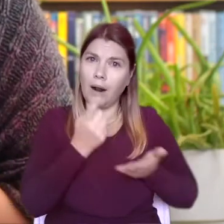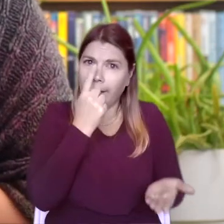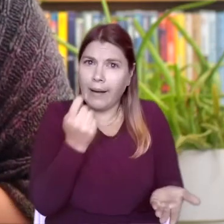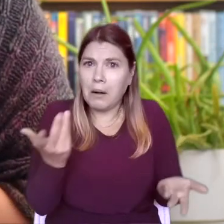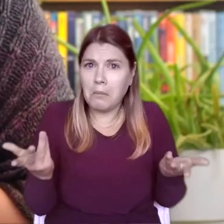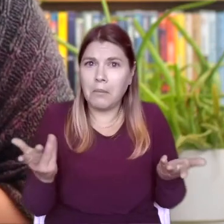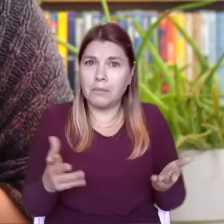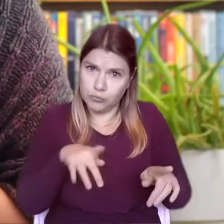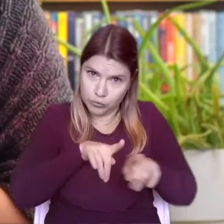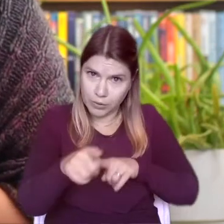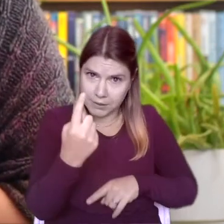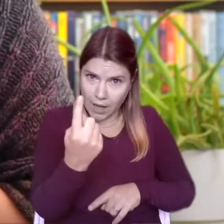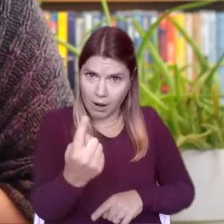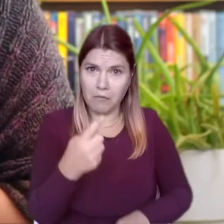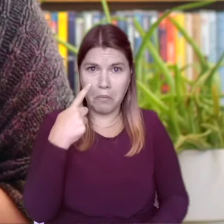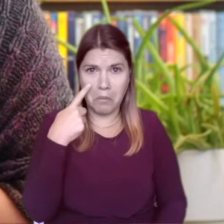Give it a try.